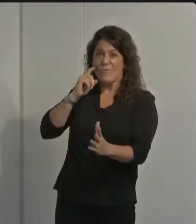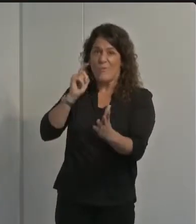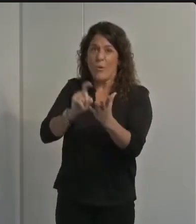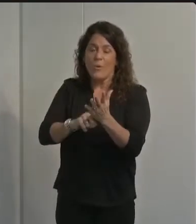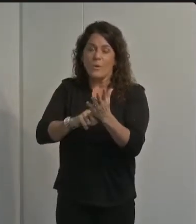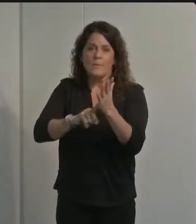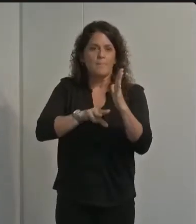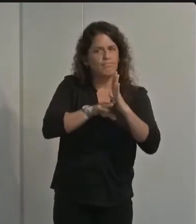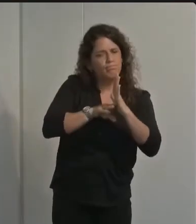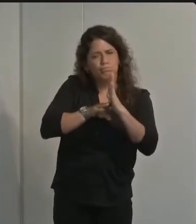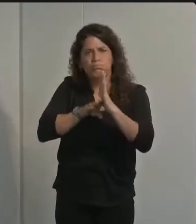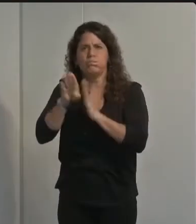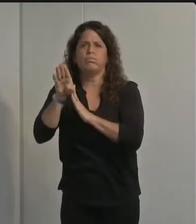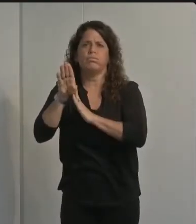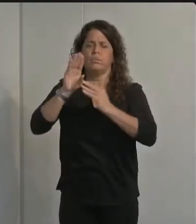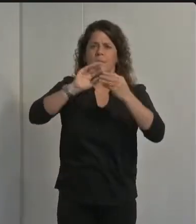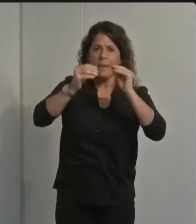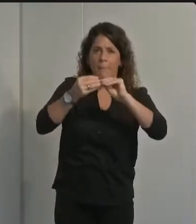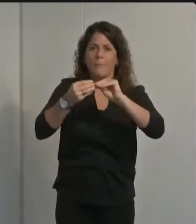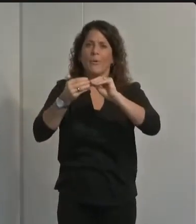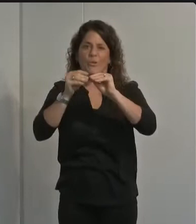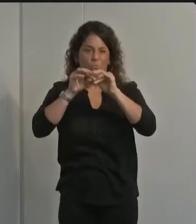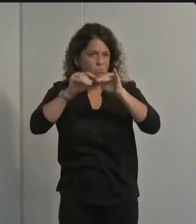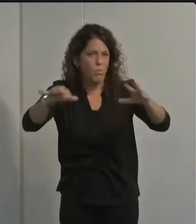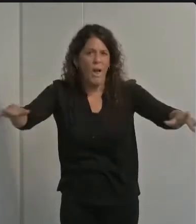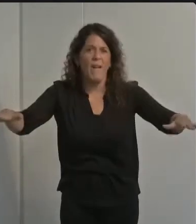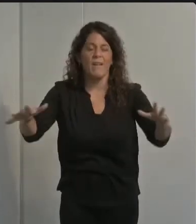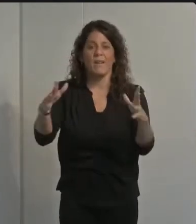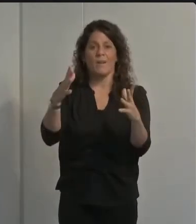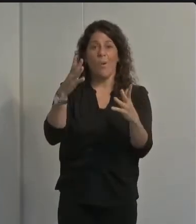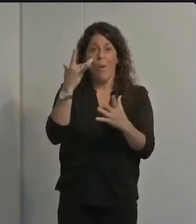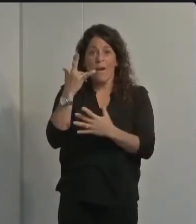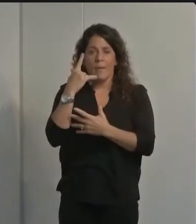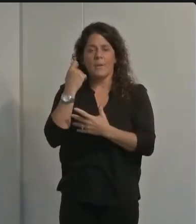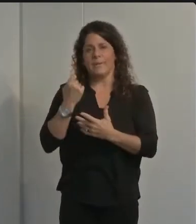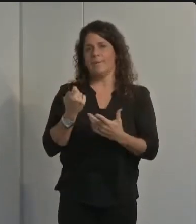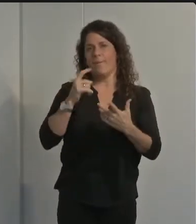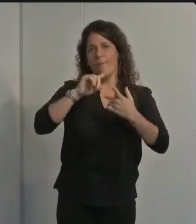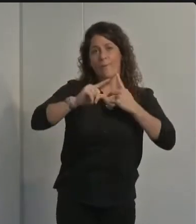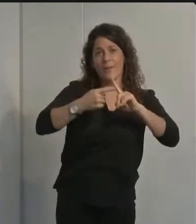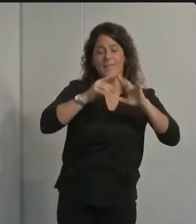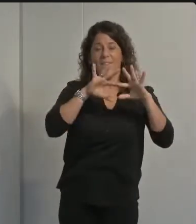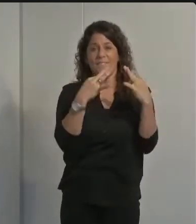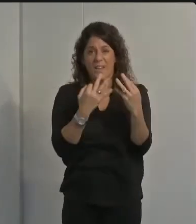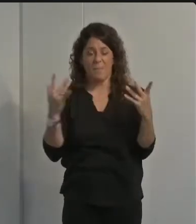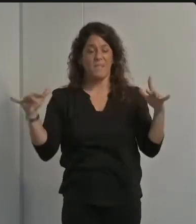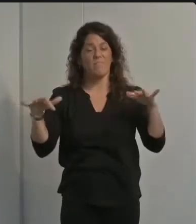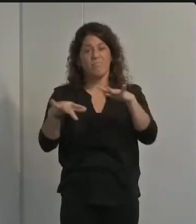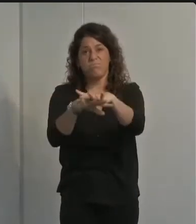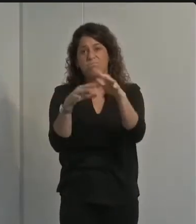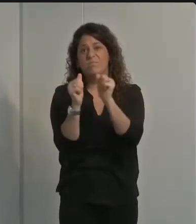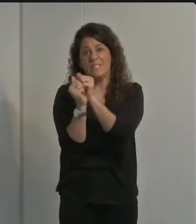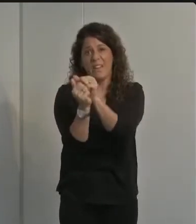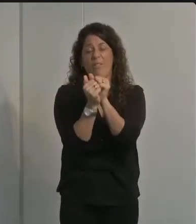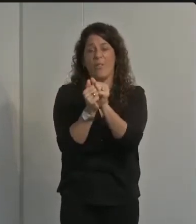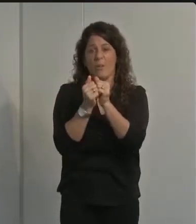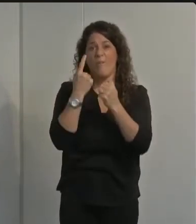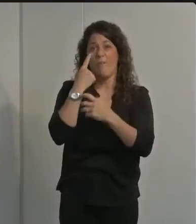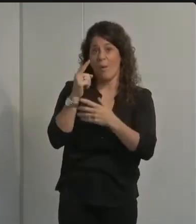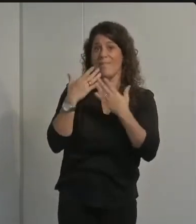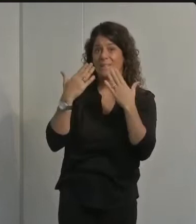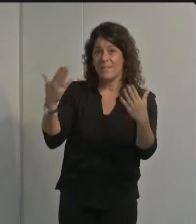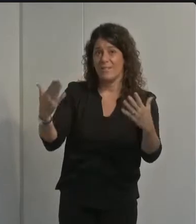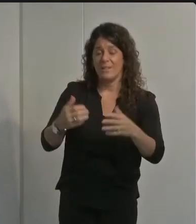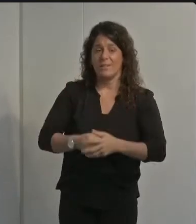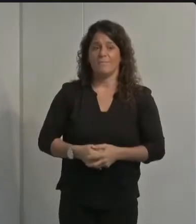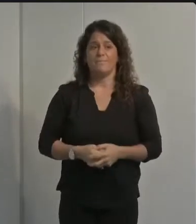cases that are linked to family gatherings held more than two weeks ago in canada on their thanksgiving infectious disease